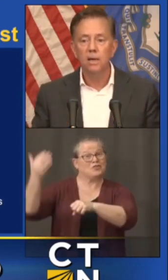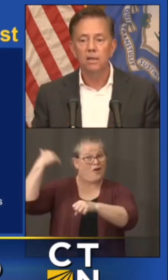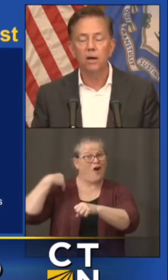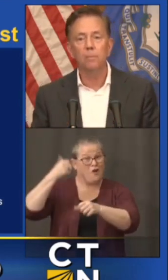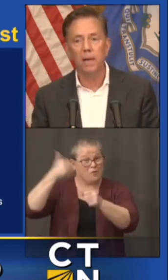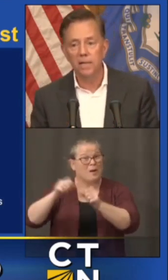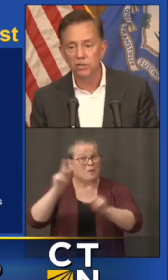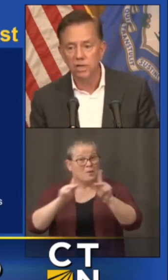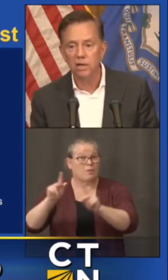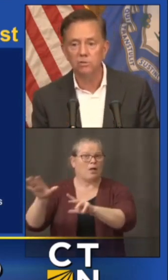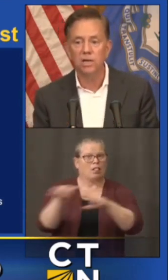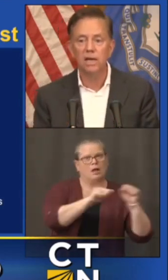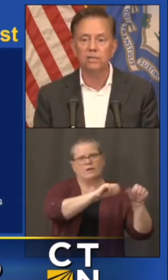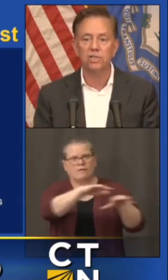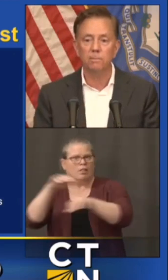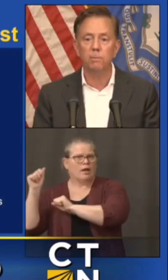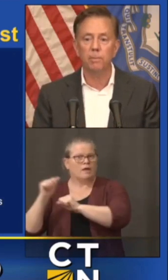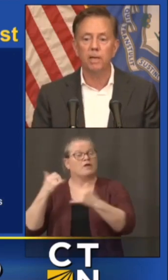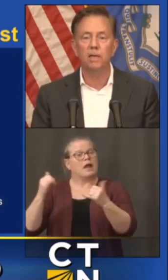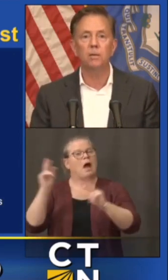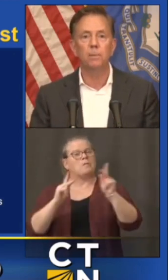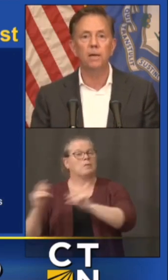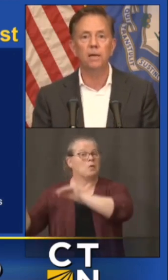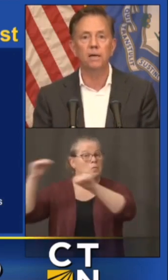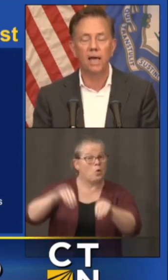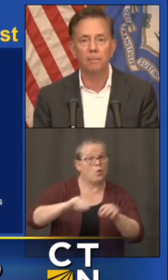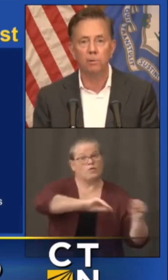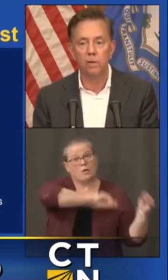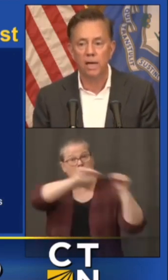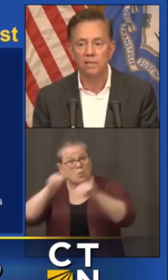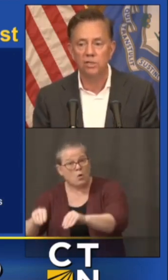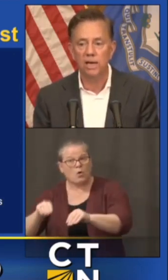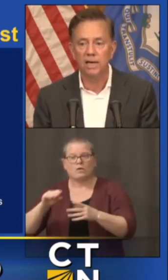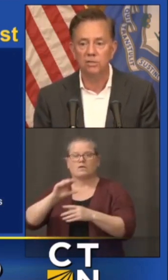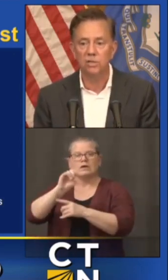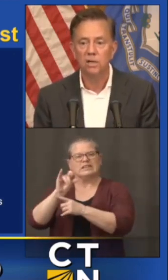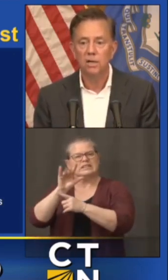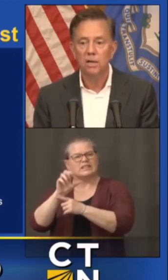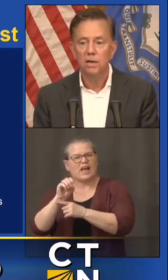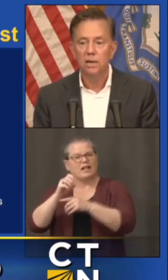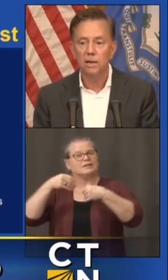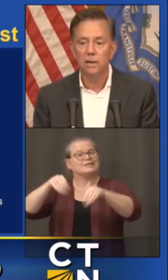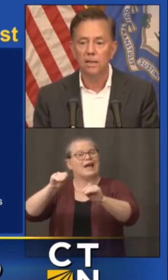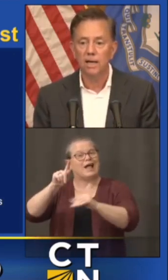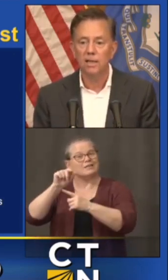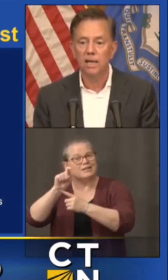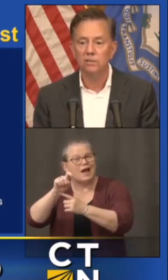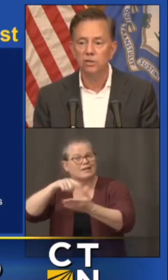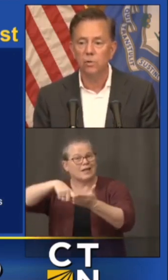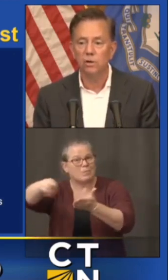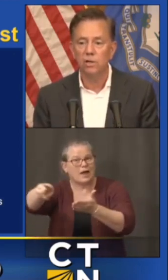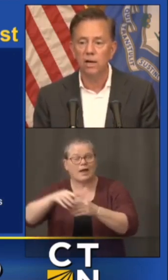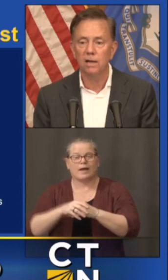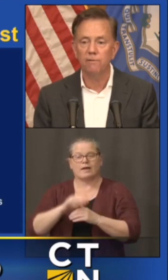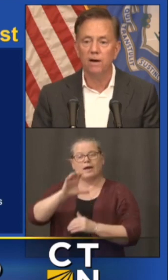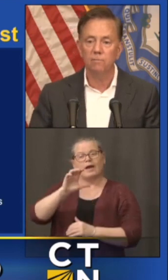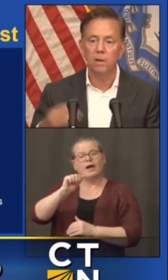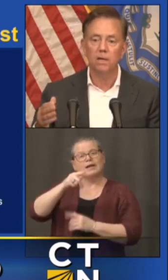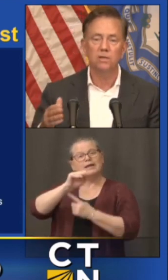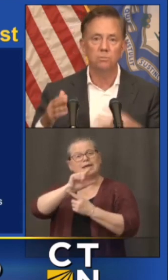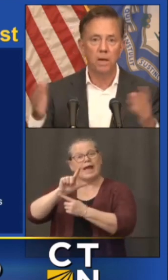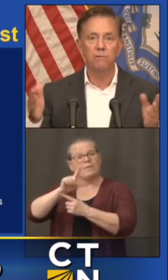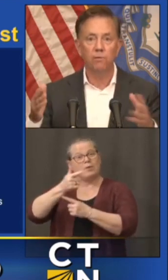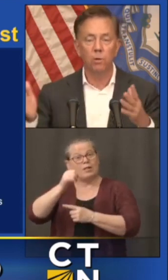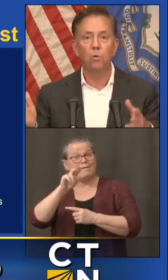in they are paying sales tax some of them beginning to pay a capital gains tax uh a lot of that 295